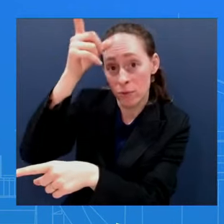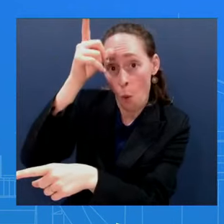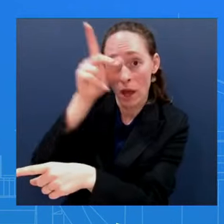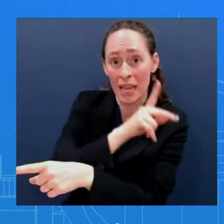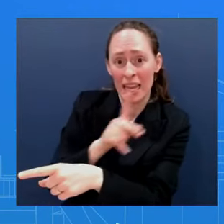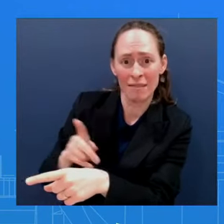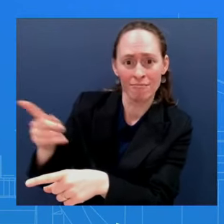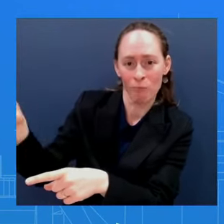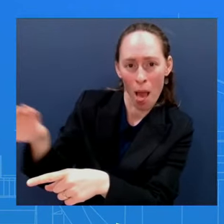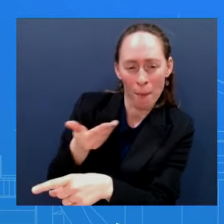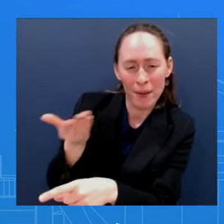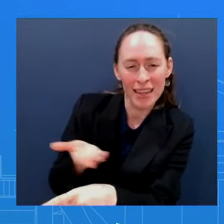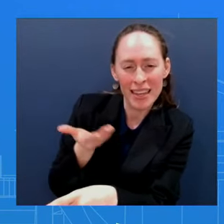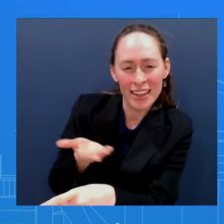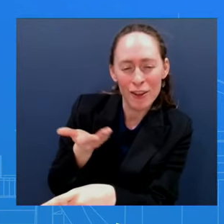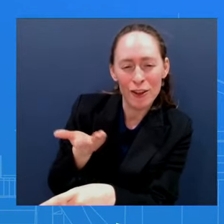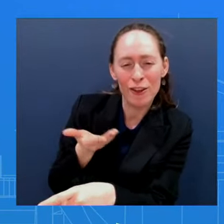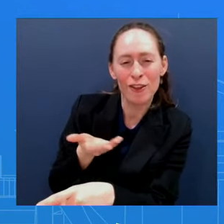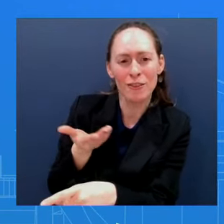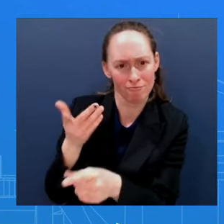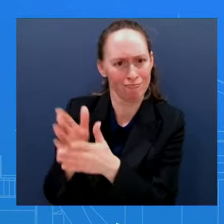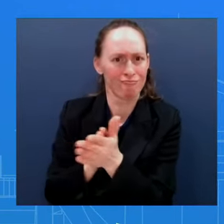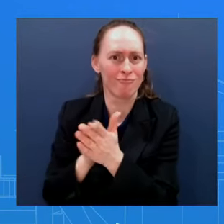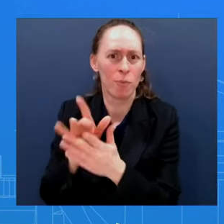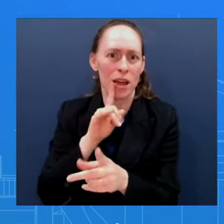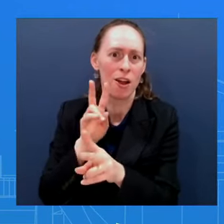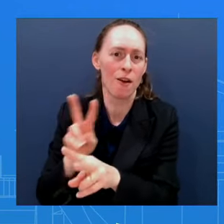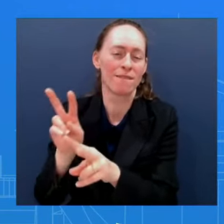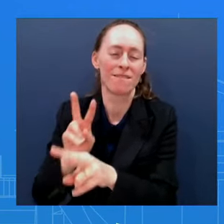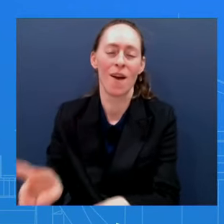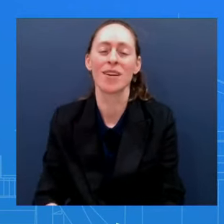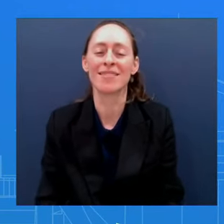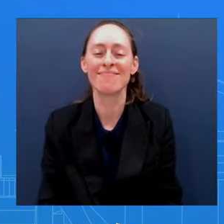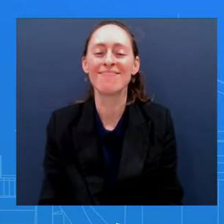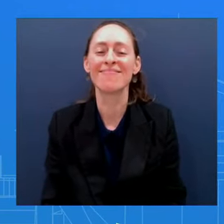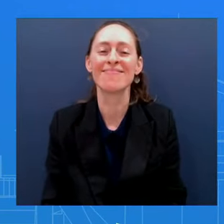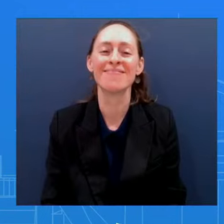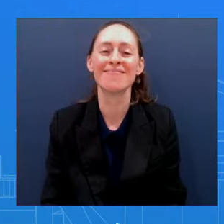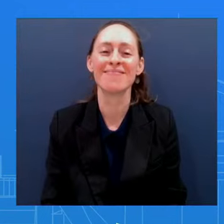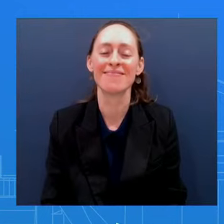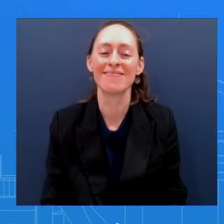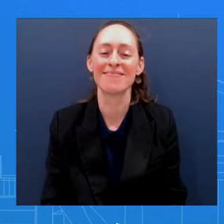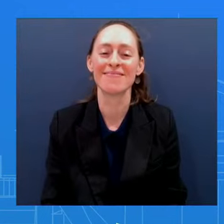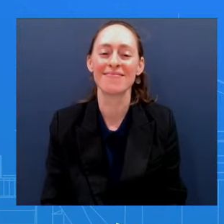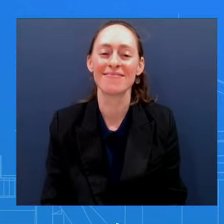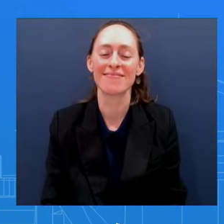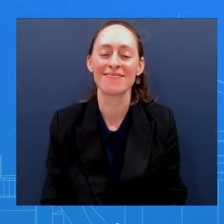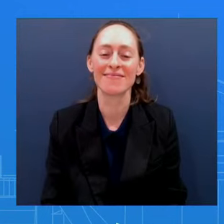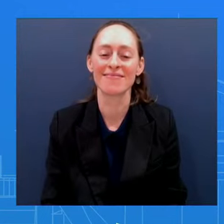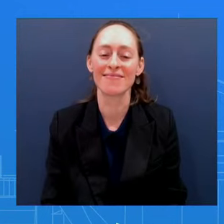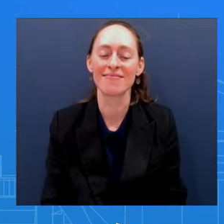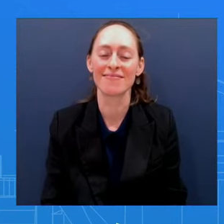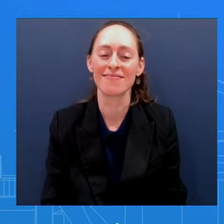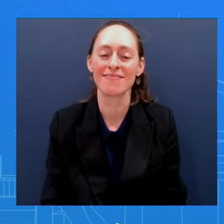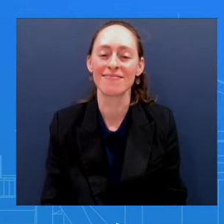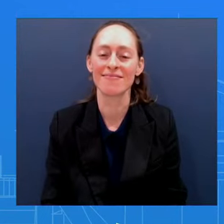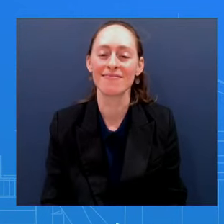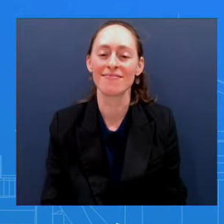that said, and I said this last week and I'll just reiterate There are a variety of factors that go into decision-making That go into